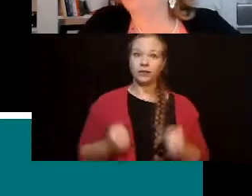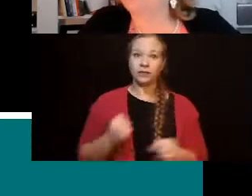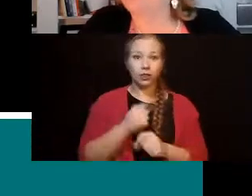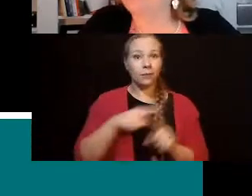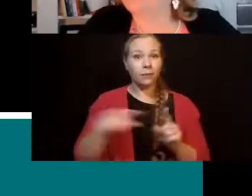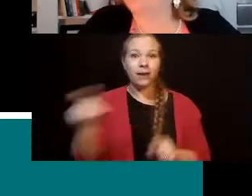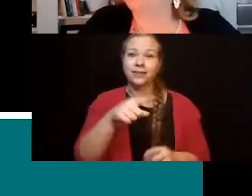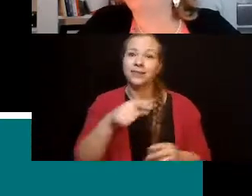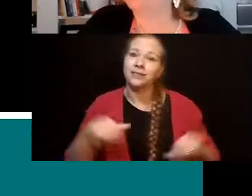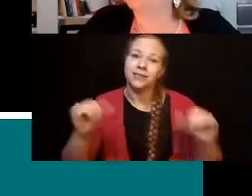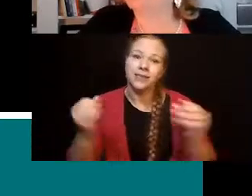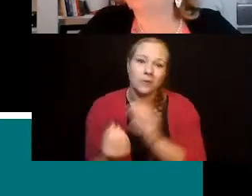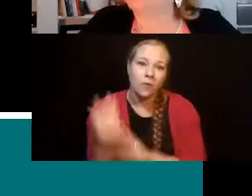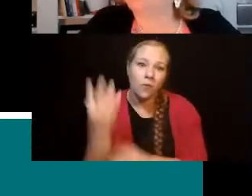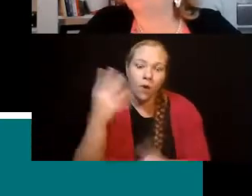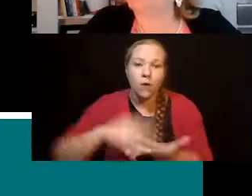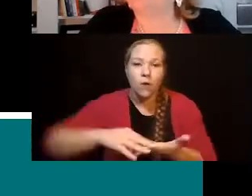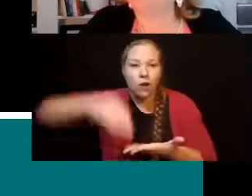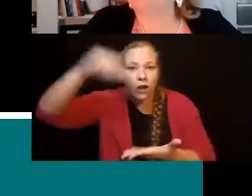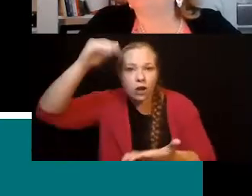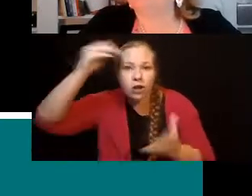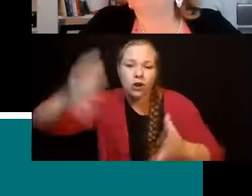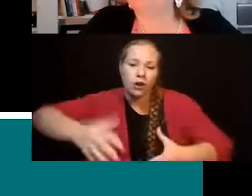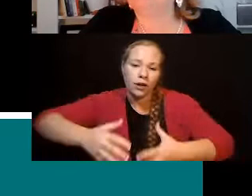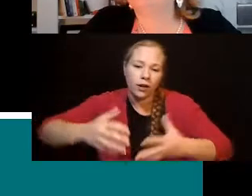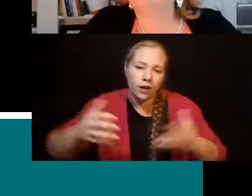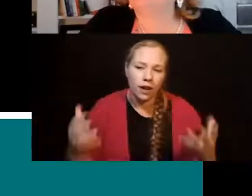So, are there any other questions in there, Emily?